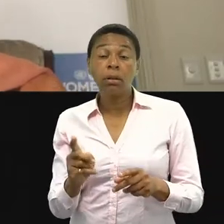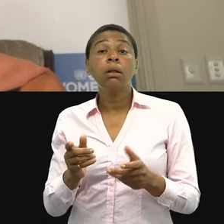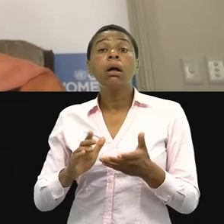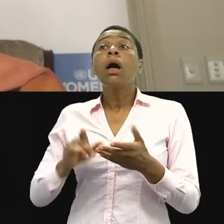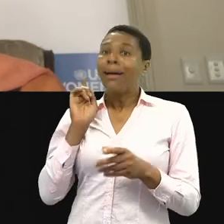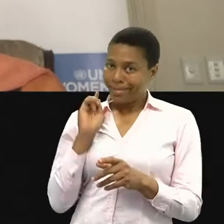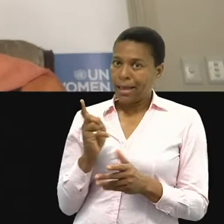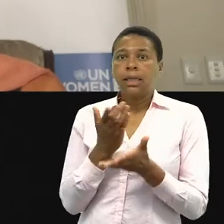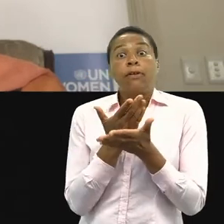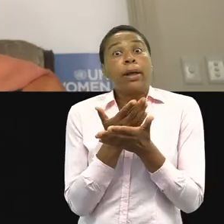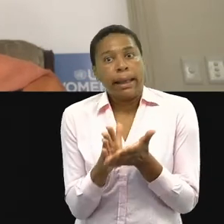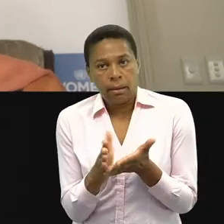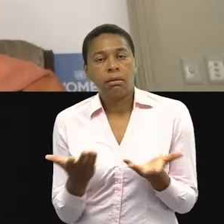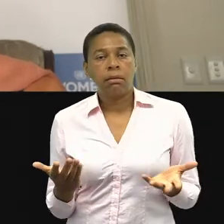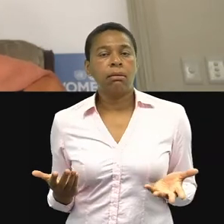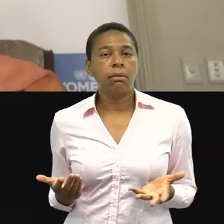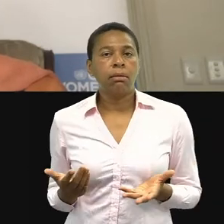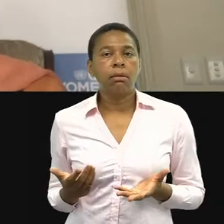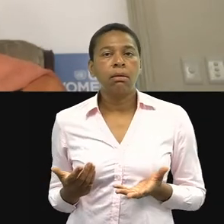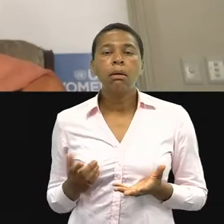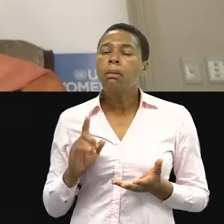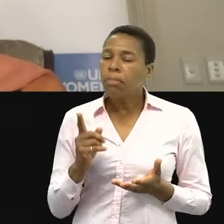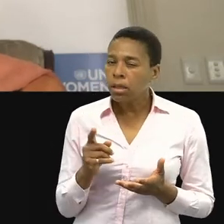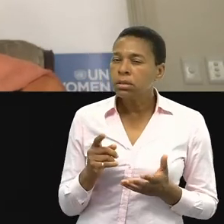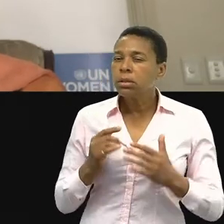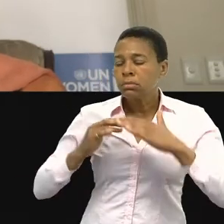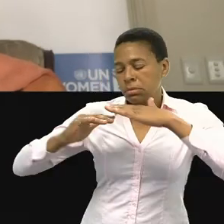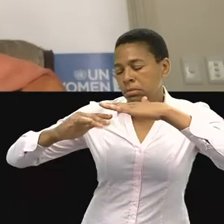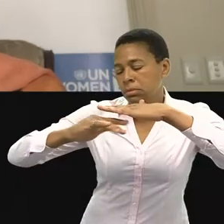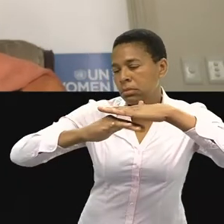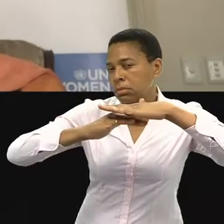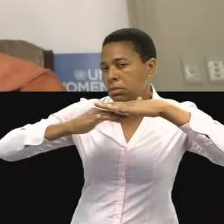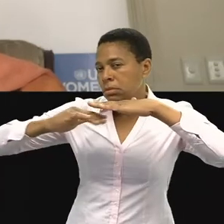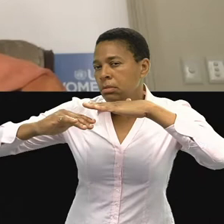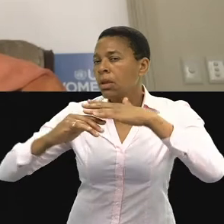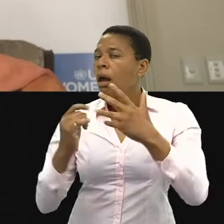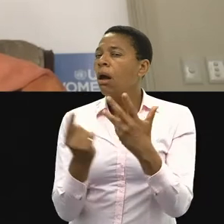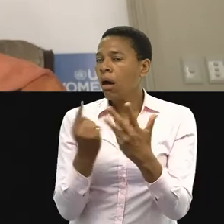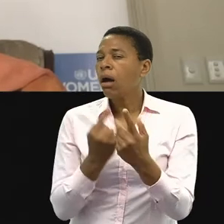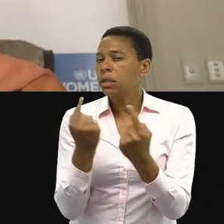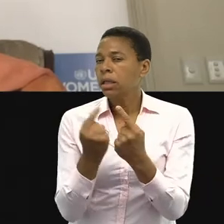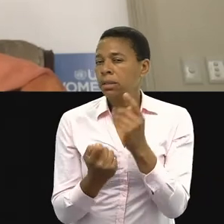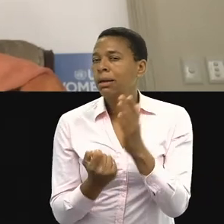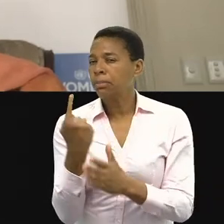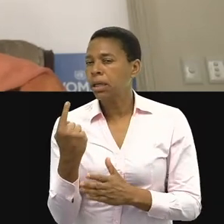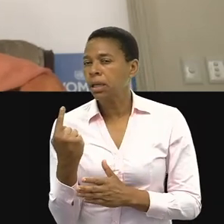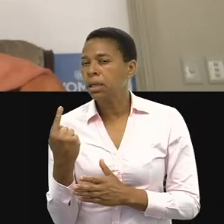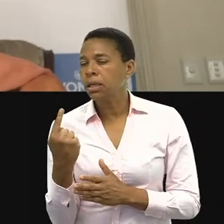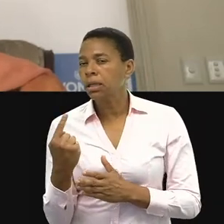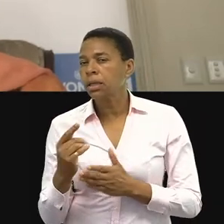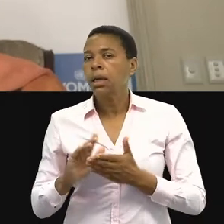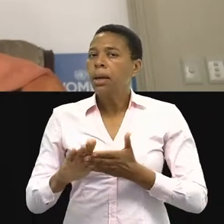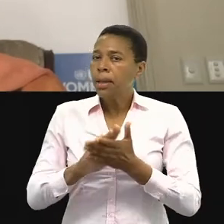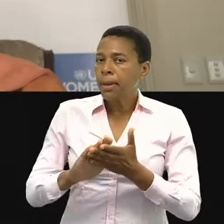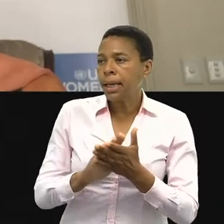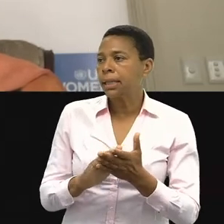message very close. But we also live with subtle, structural, everyday racism that is